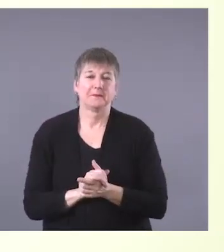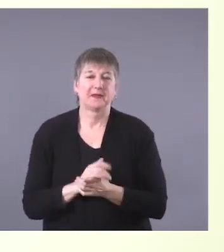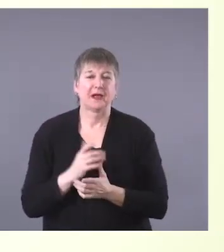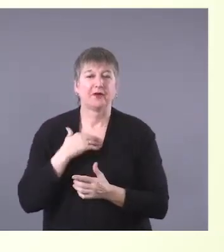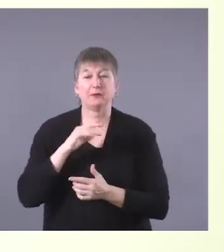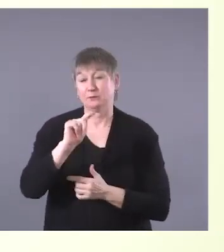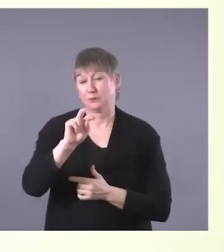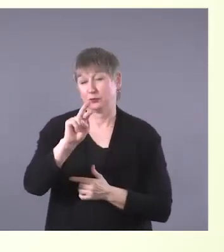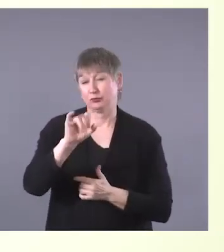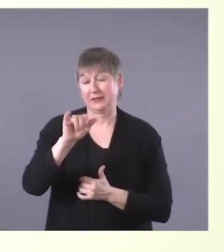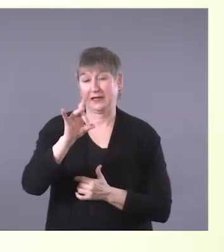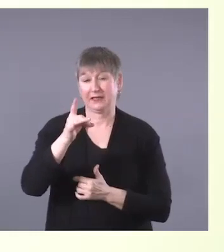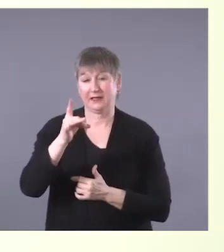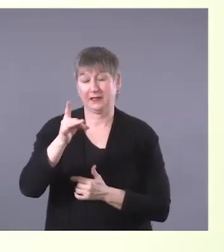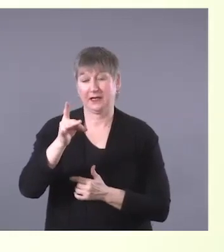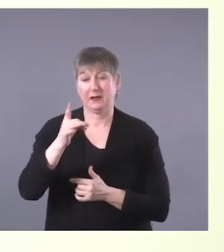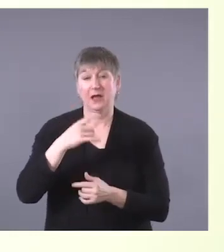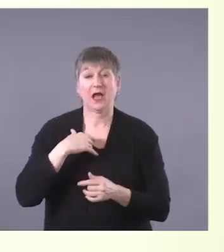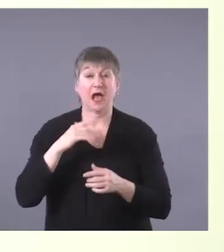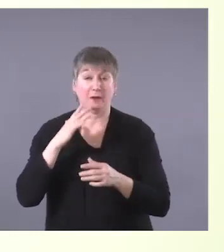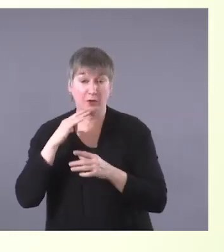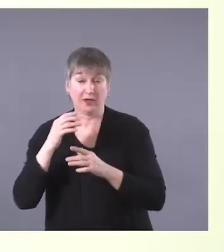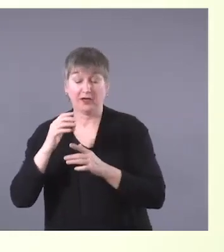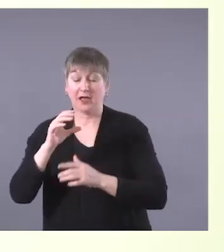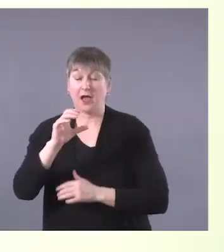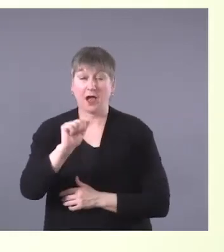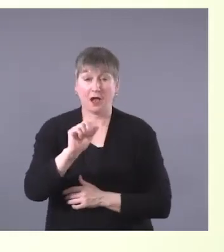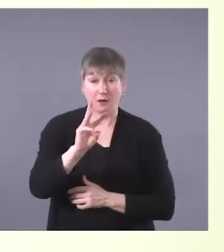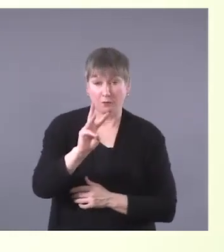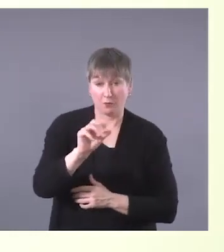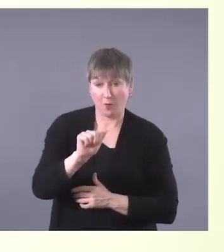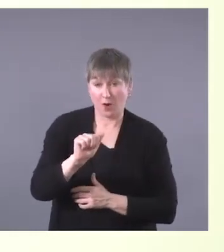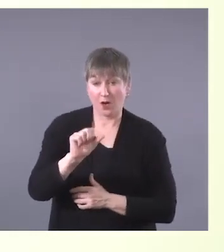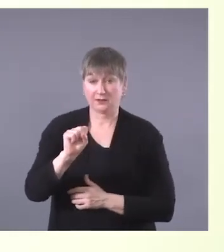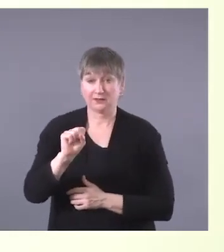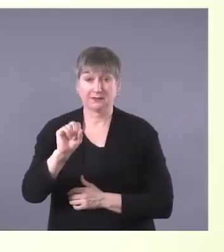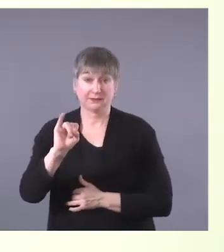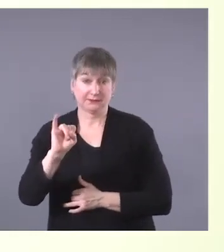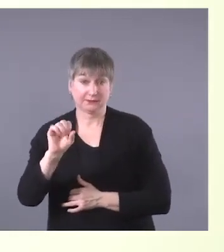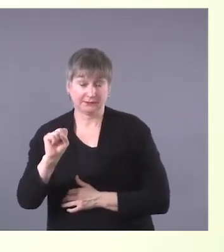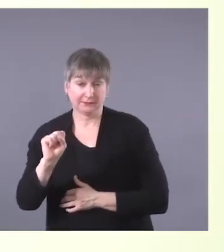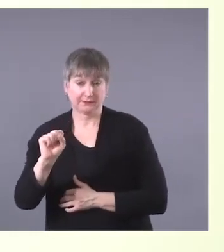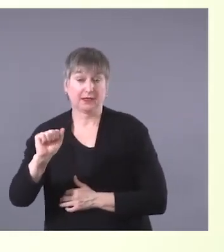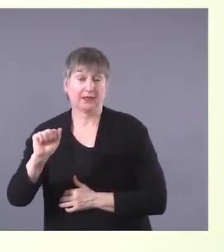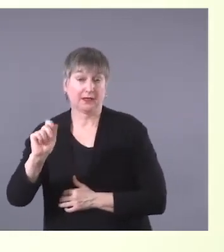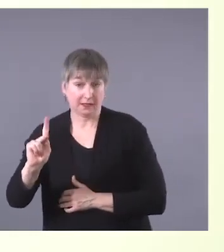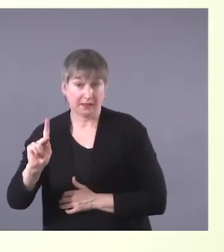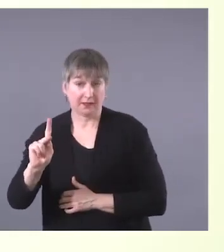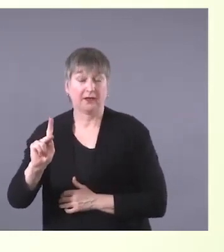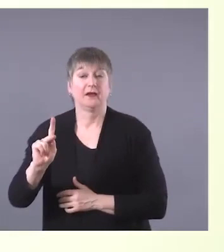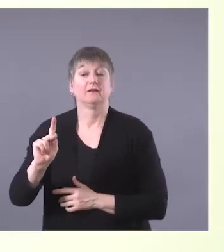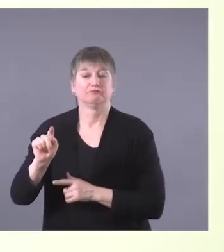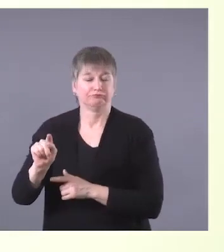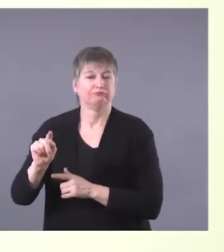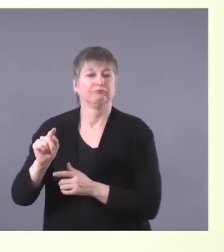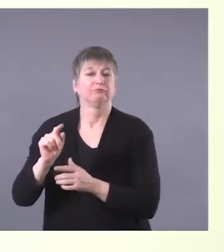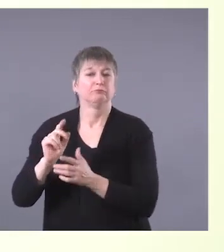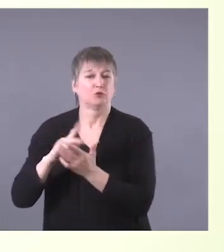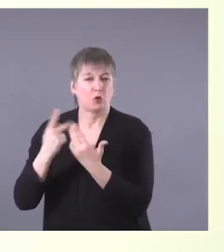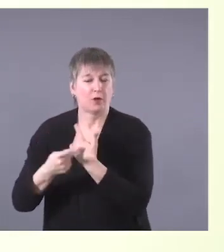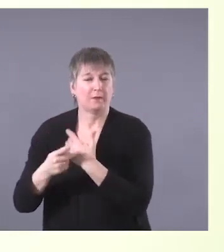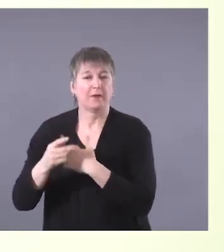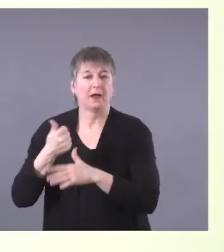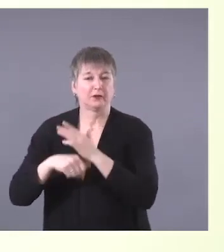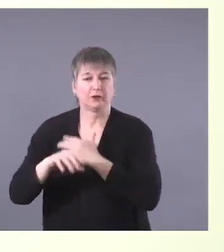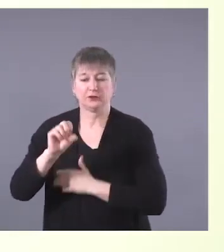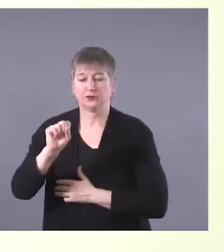Owasisuk Indigenous Health Program as the Child and Family Engagement Coordinator. A little background on